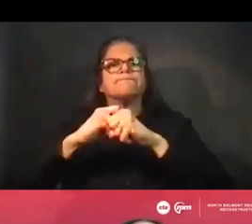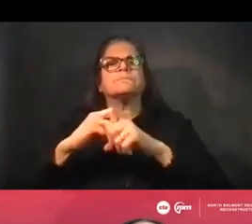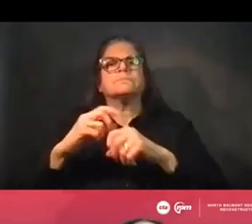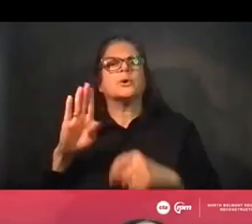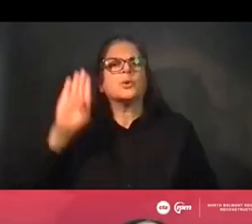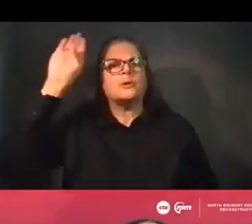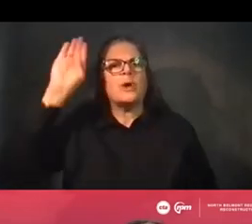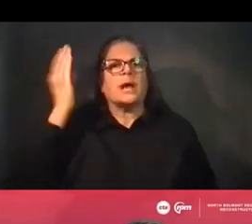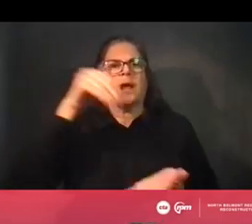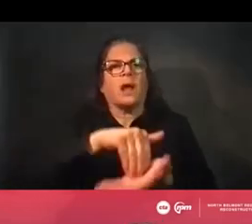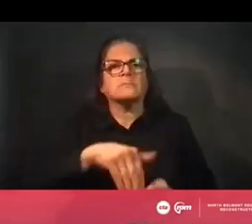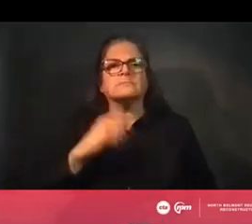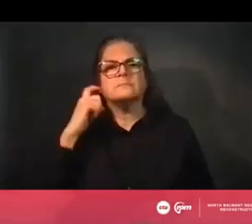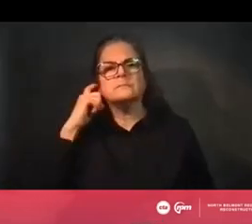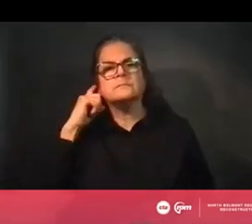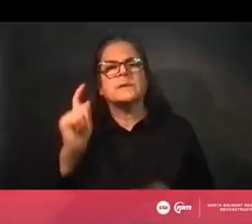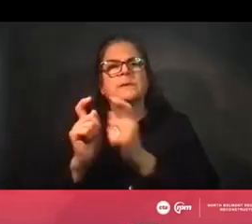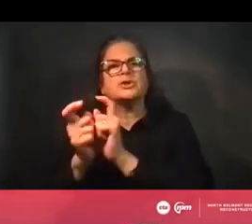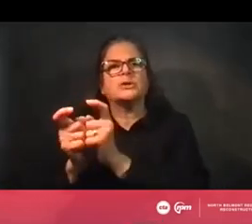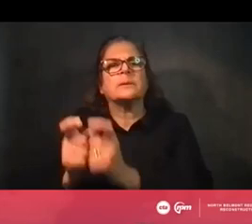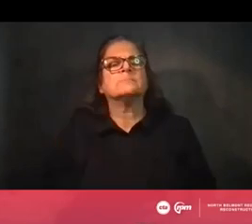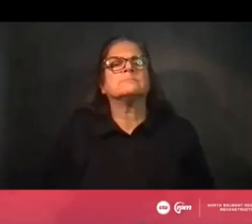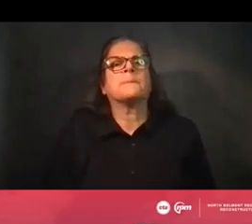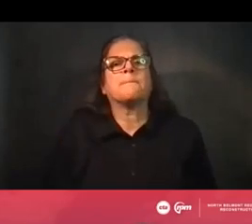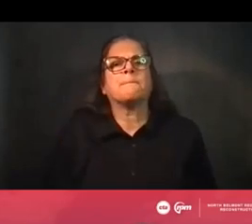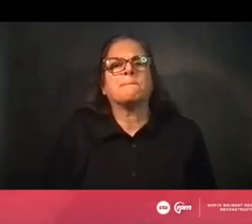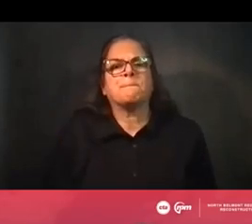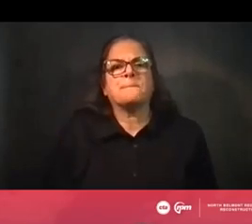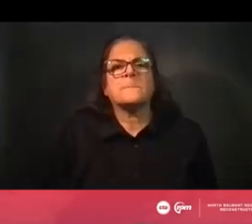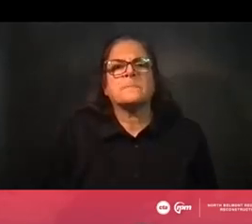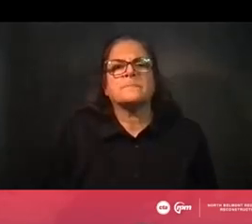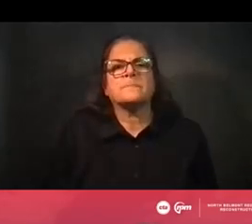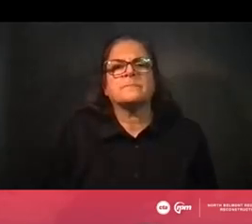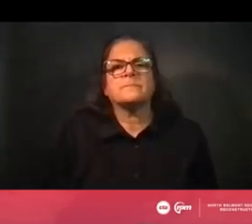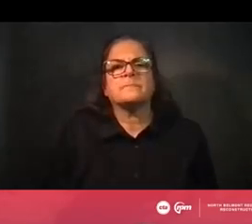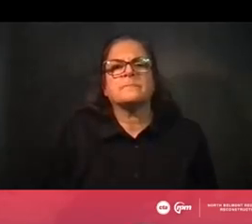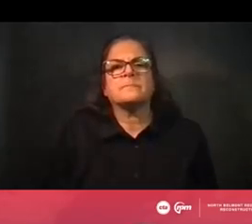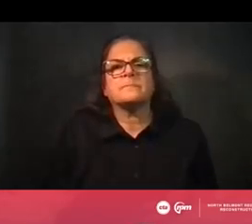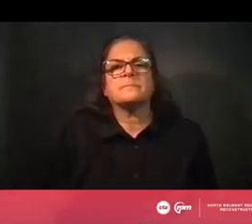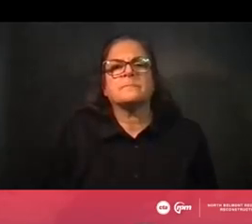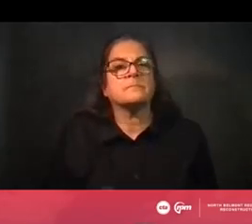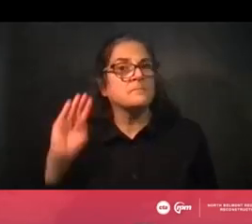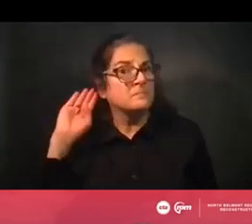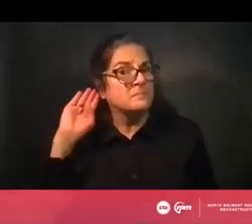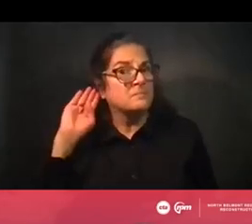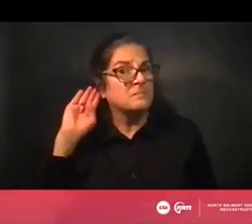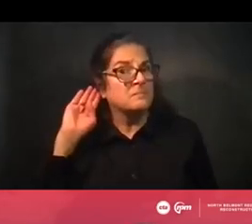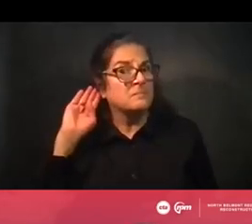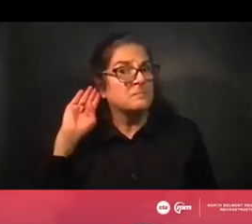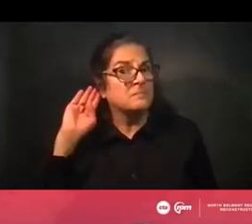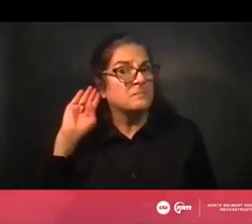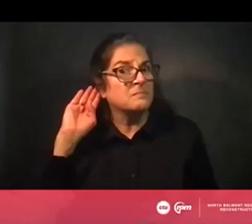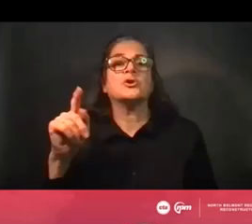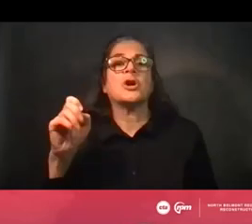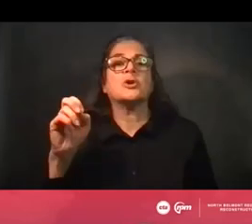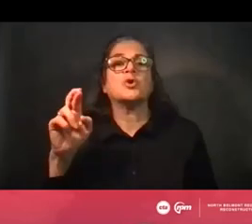you make an adjustment. It's like you're unmuted. Can you? No? Okay. Raise your hand again, Chester, if you